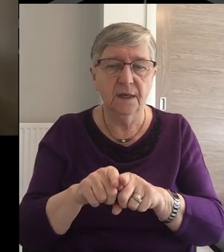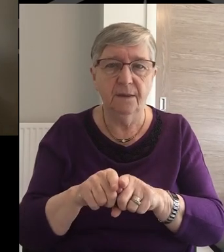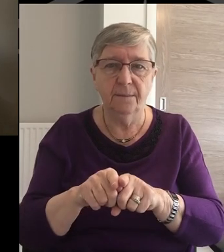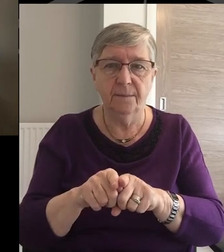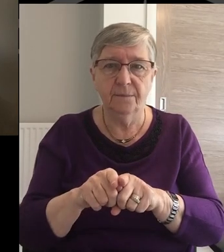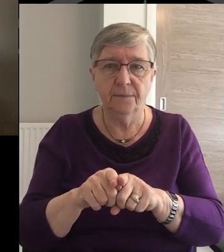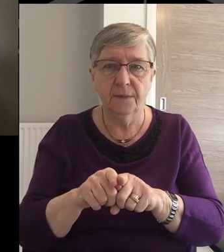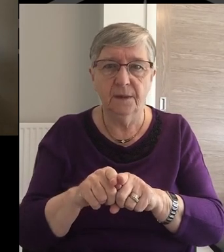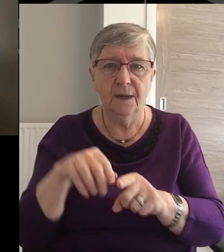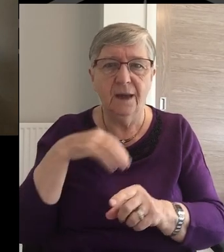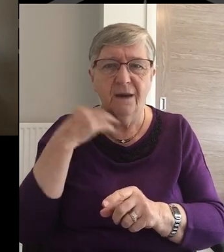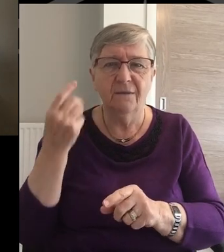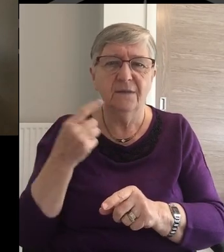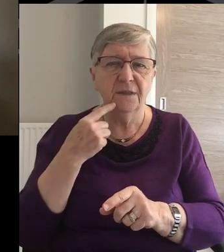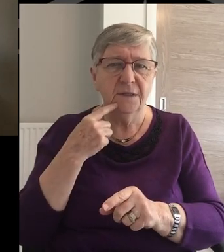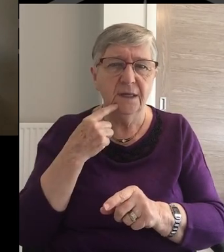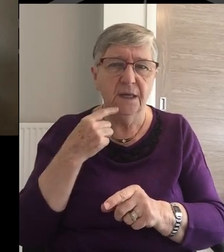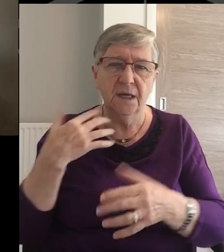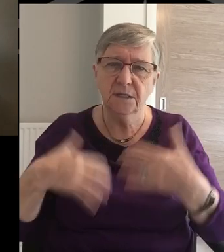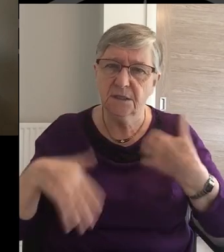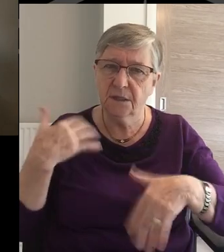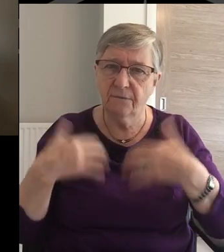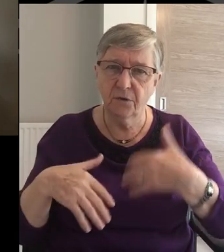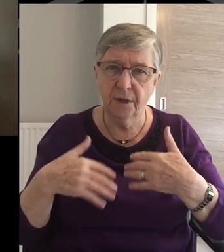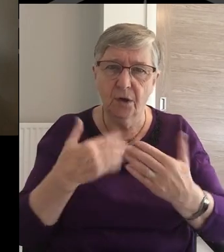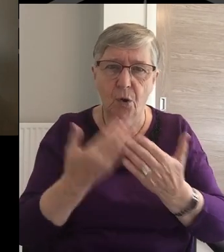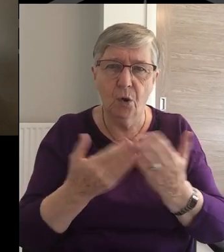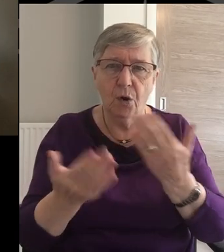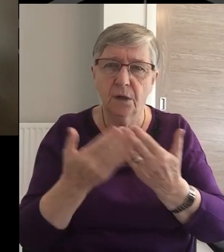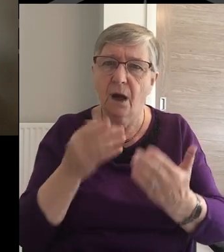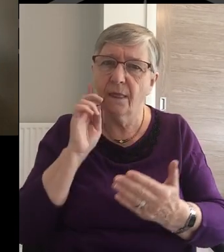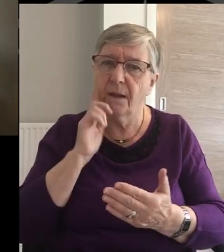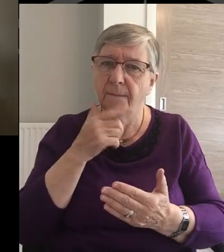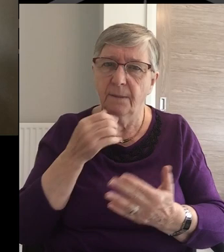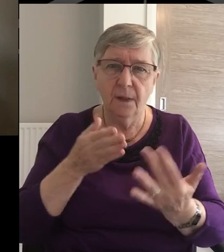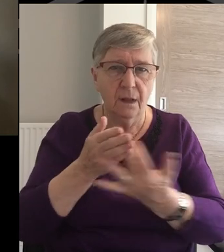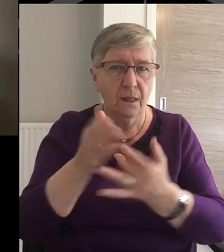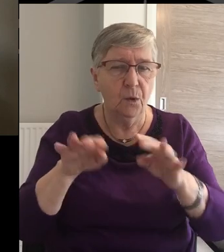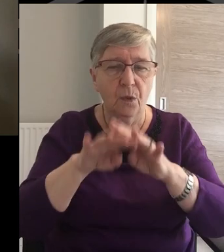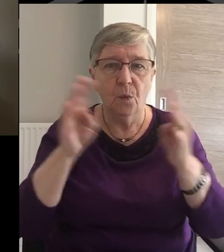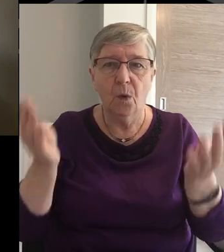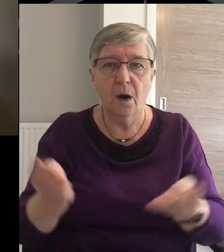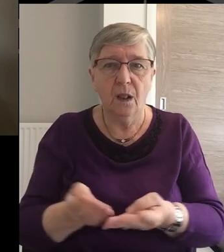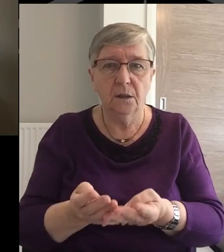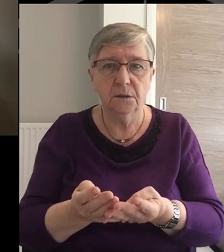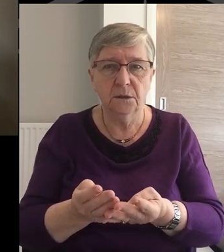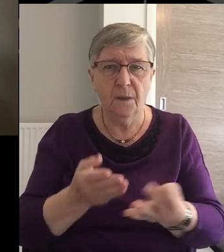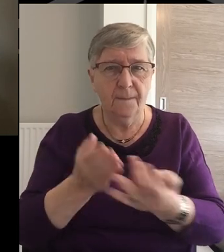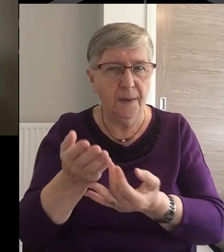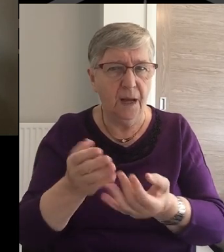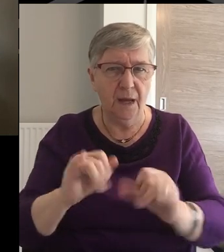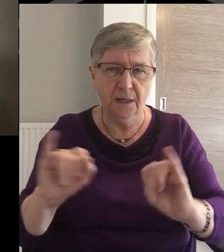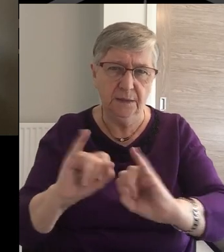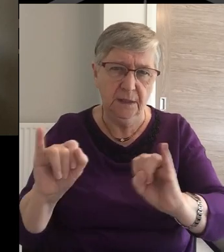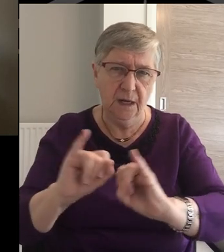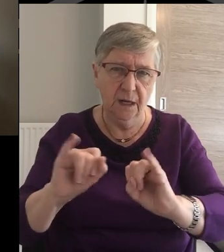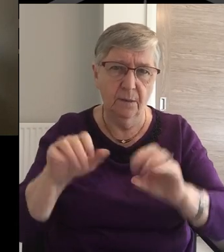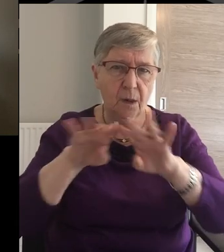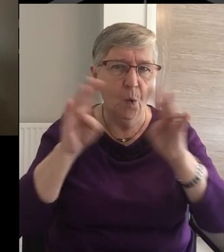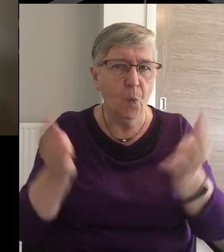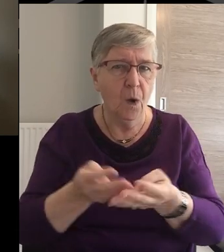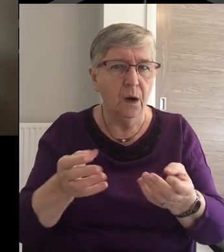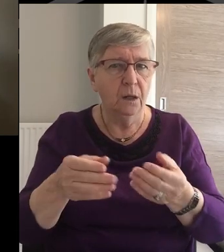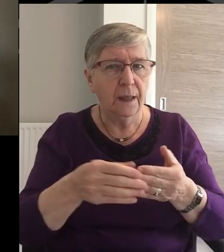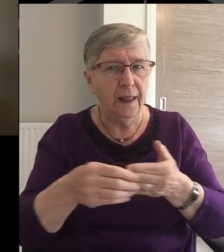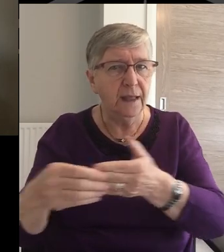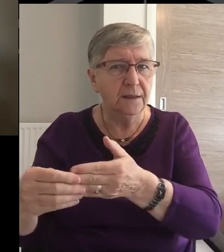The daily suffering imposed upon our fellow men and women Throughout the world By unscrupulous world leaders and